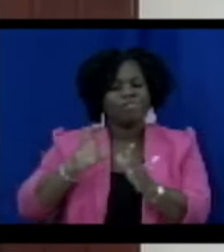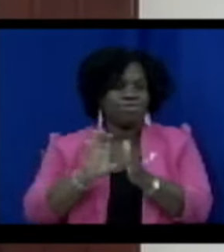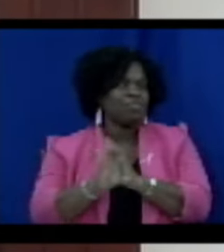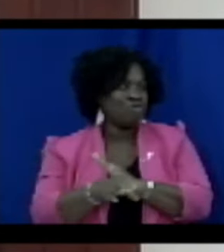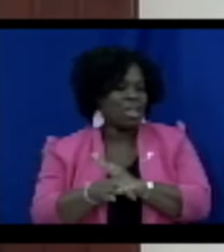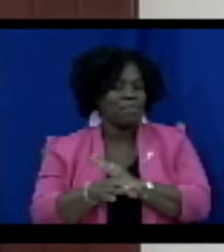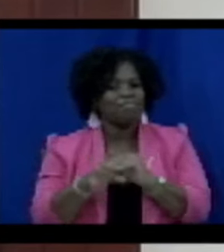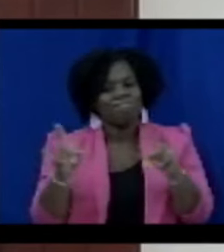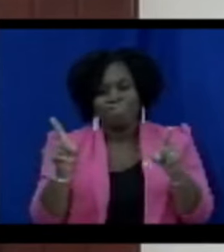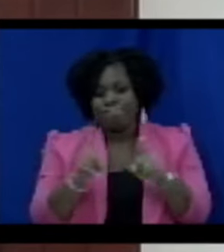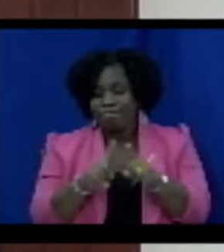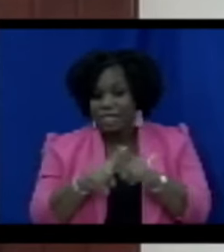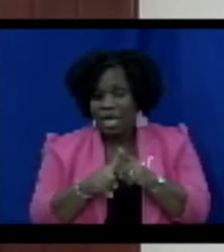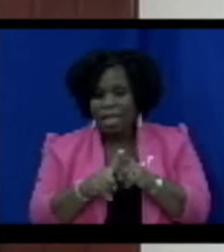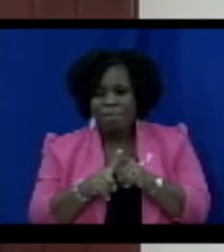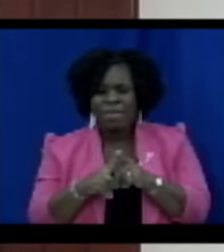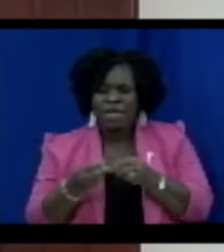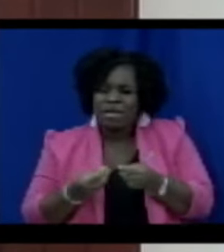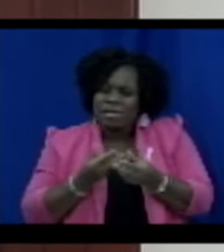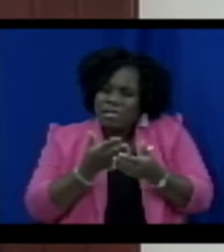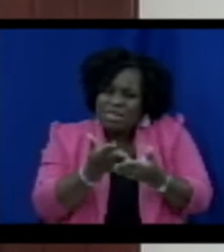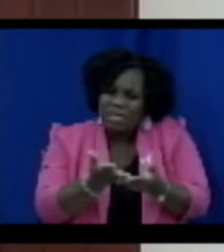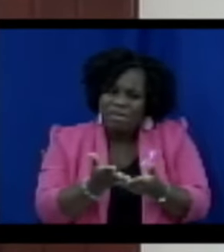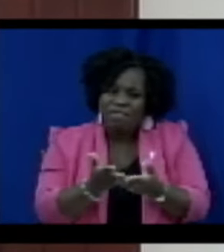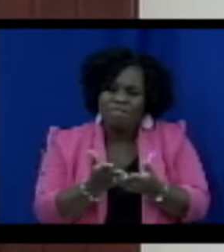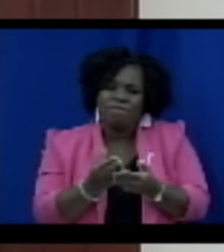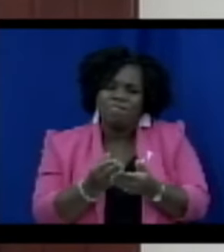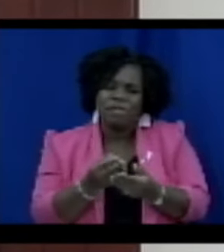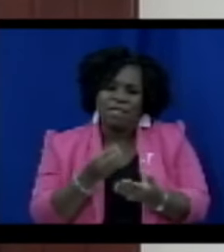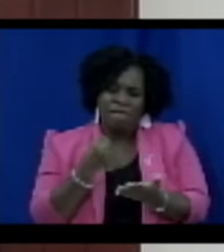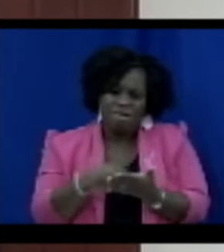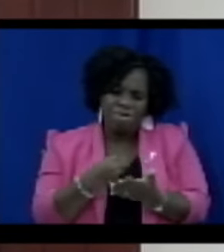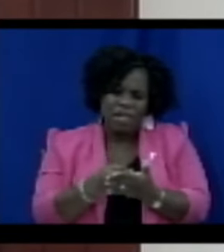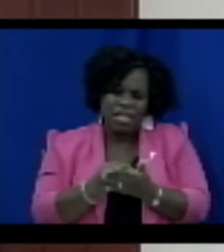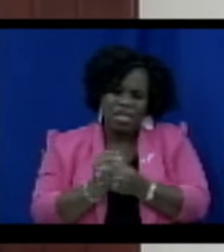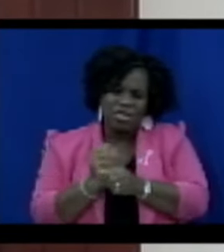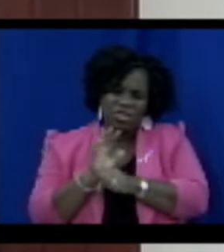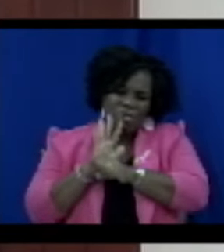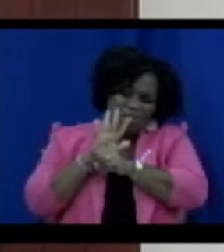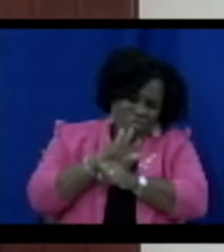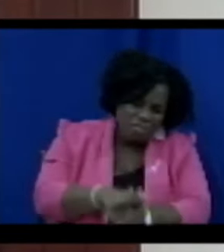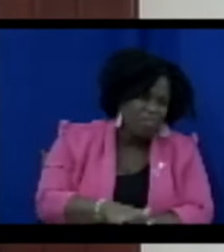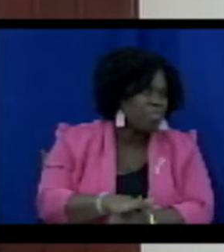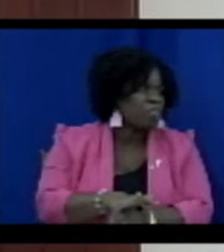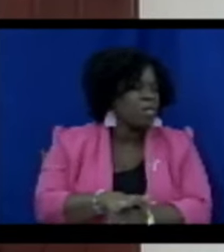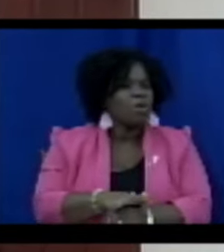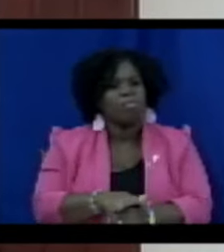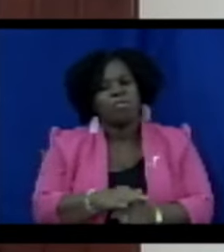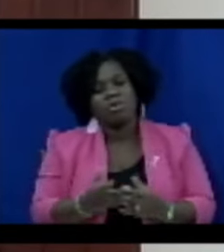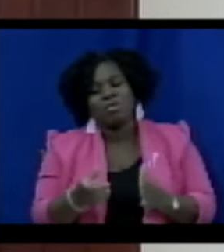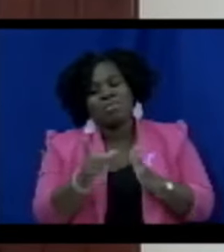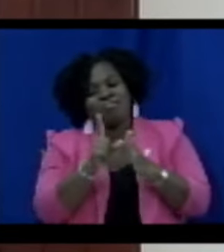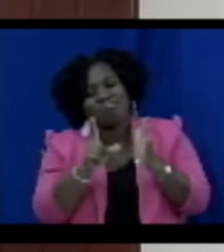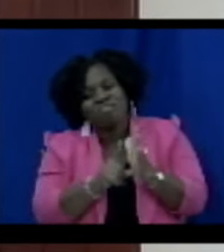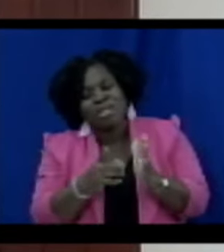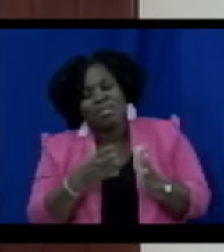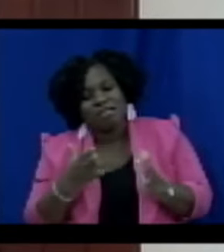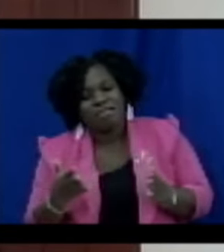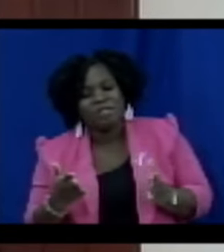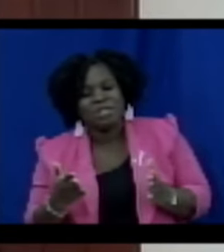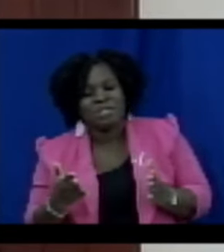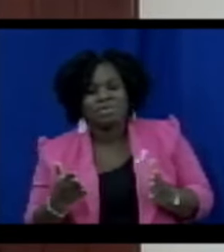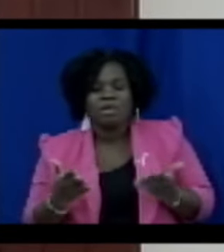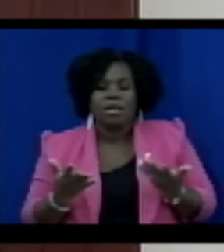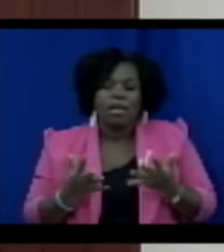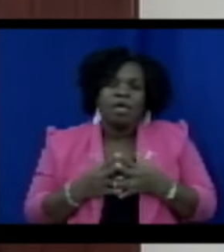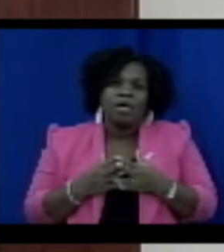also imposes a financial burden in terms of legal fees, fines, and restitution. This financial setback discourages